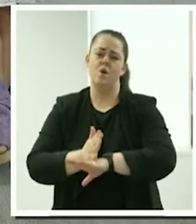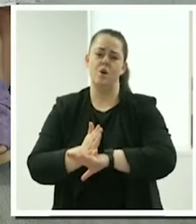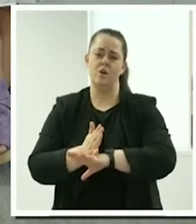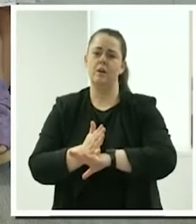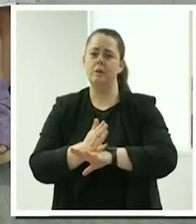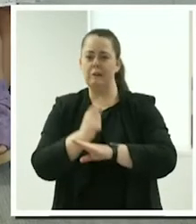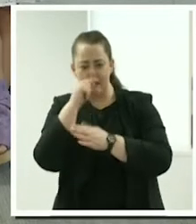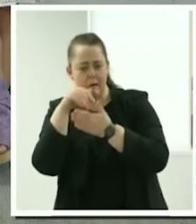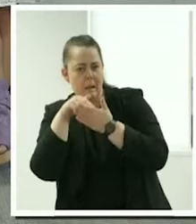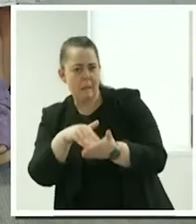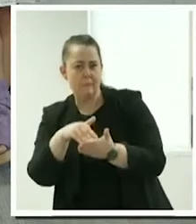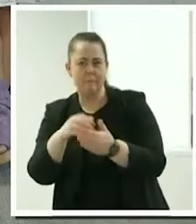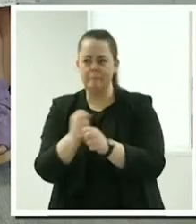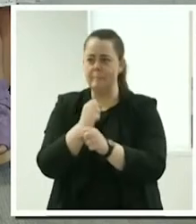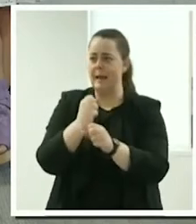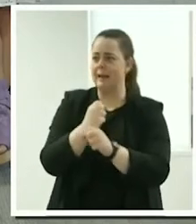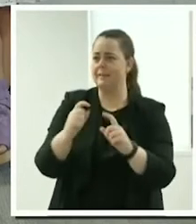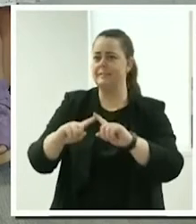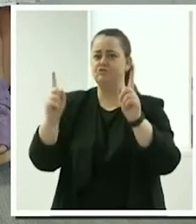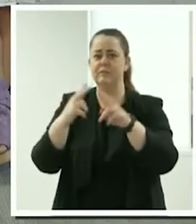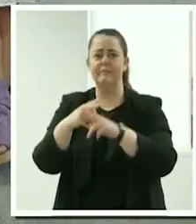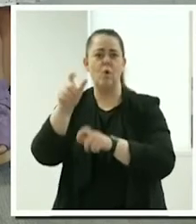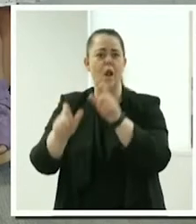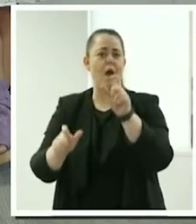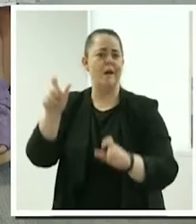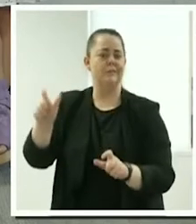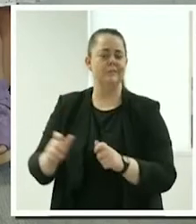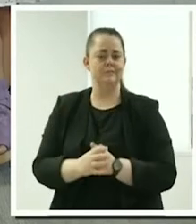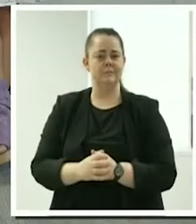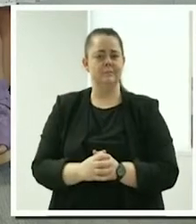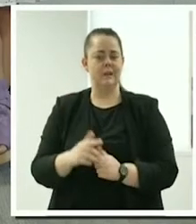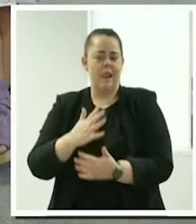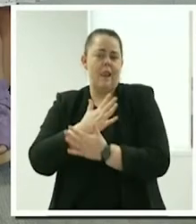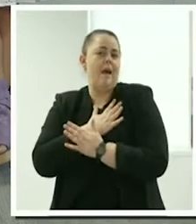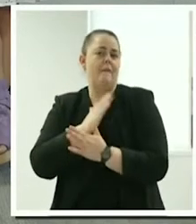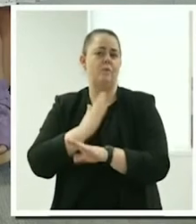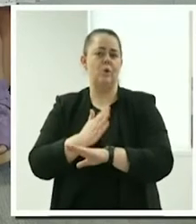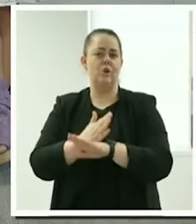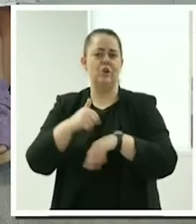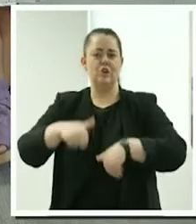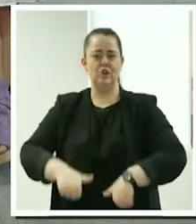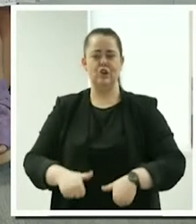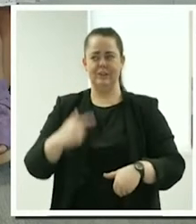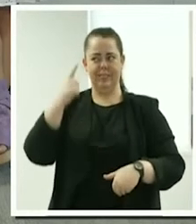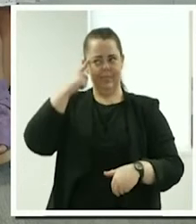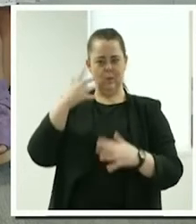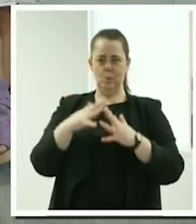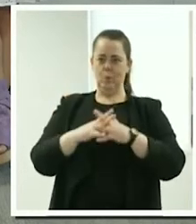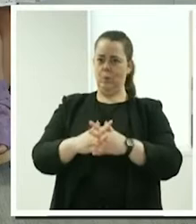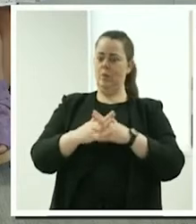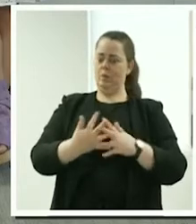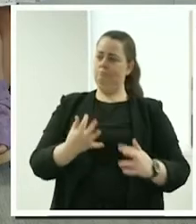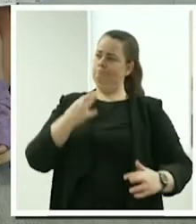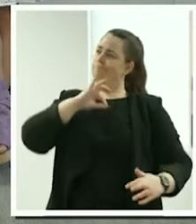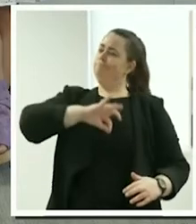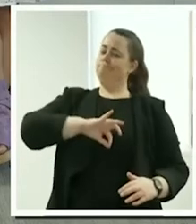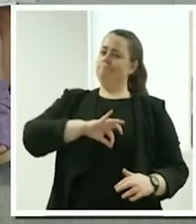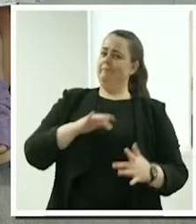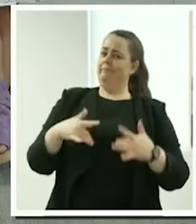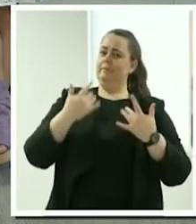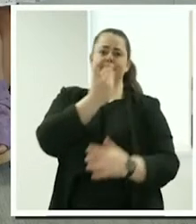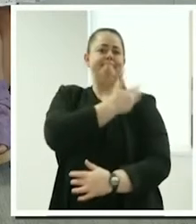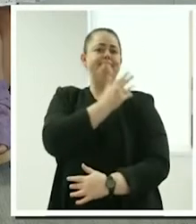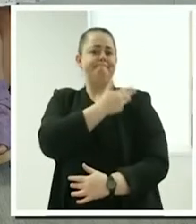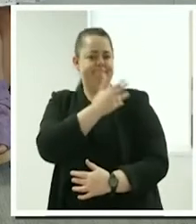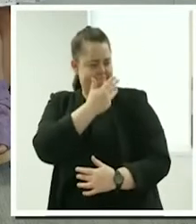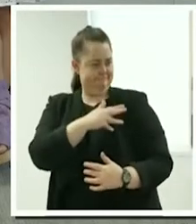lives of clients that she works with. She finds the work at Mabel incredibly rewarding and gets a great sense of achievement in